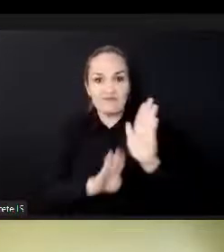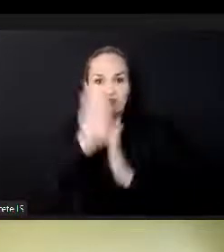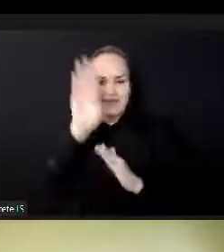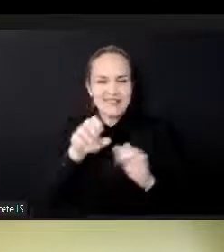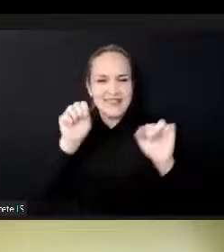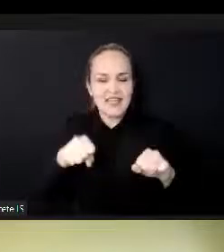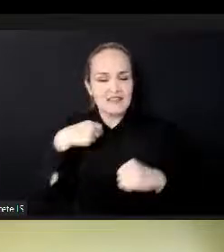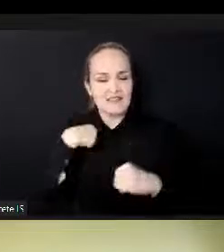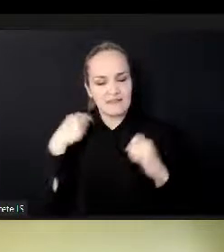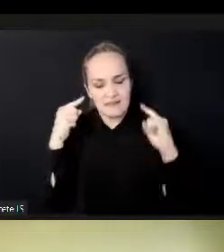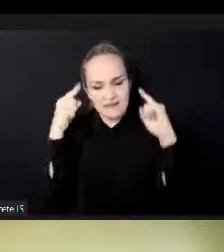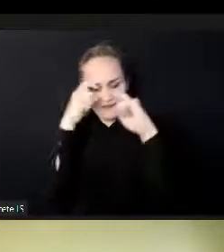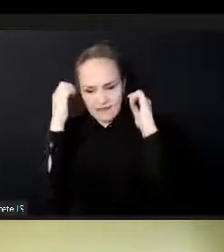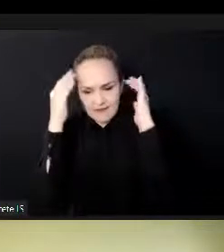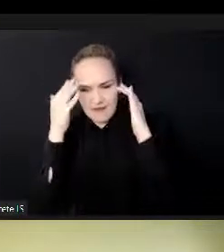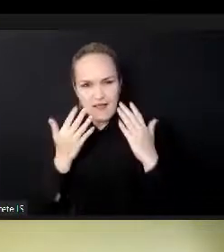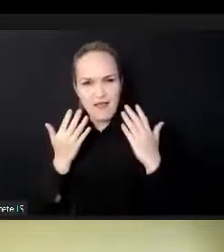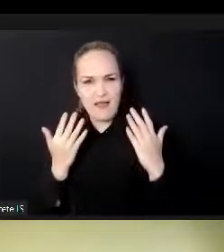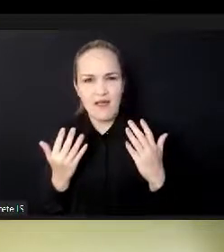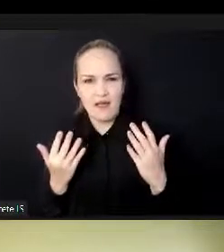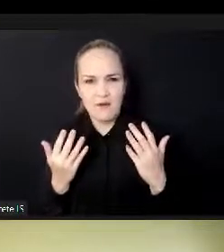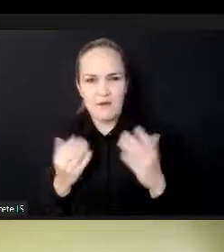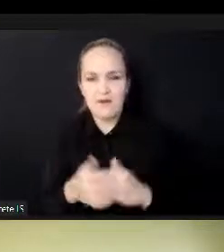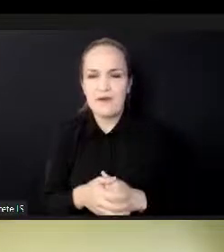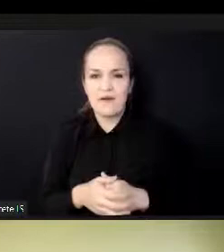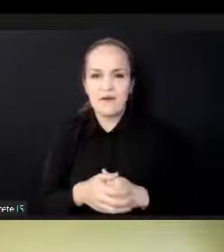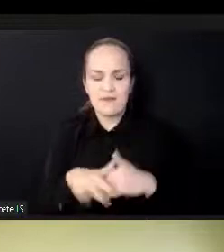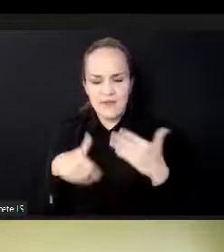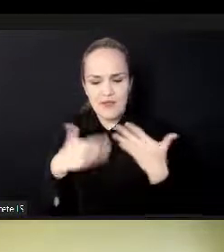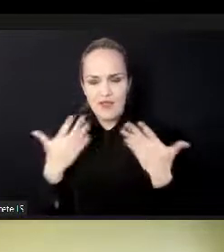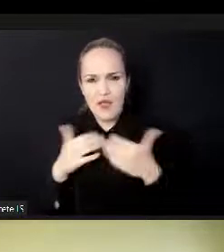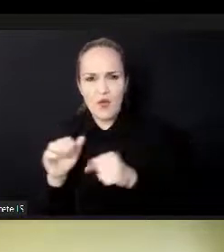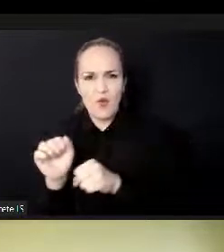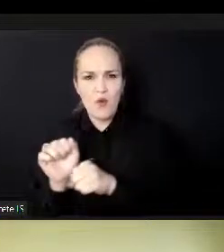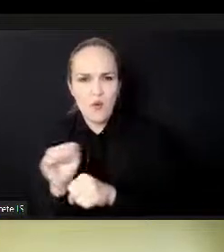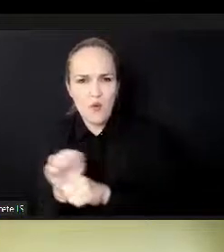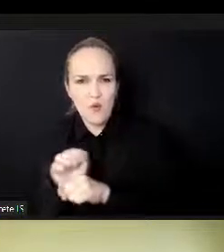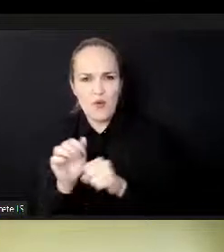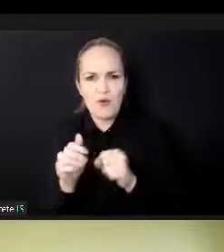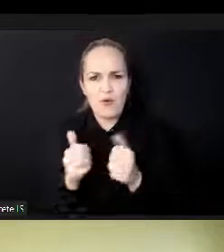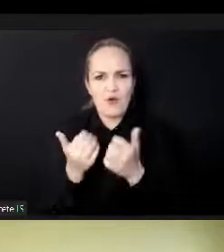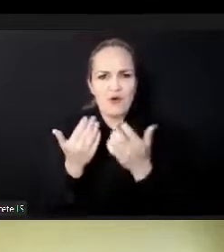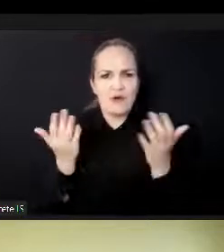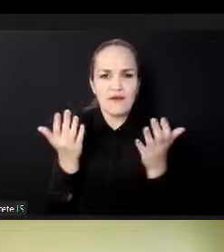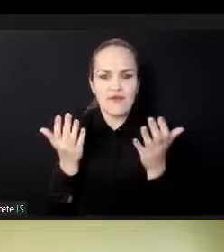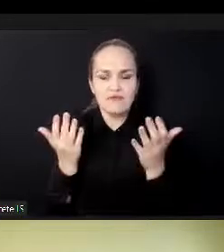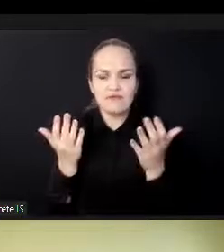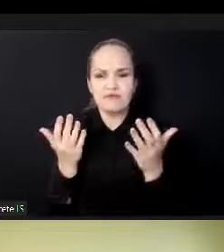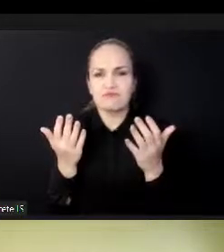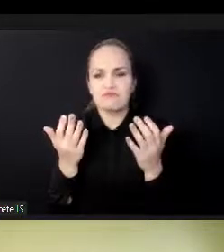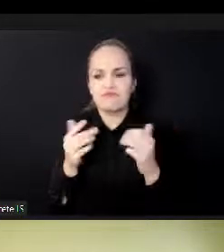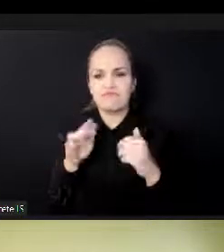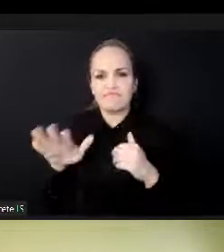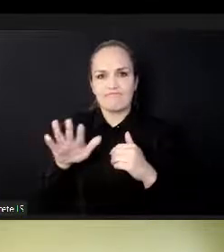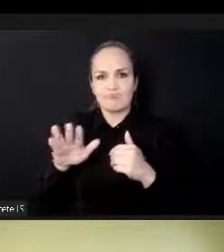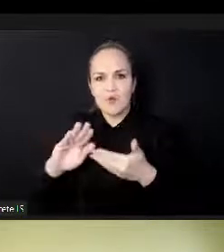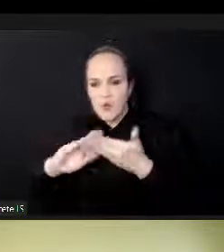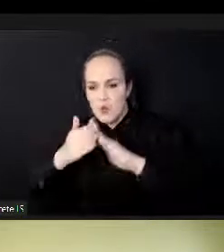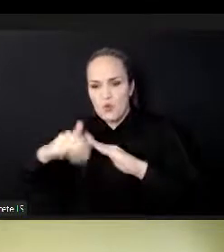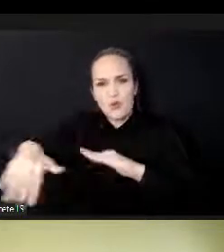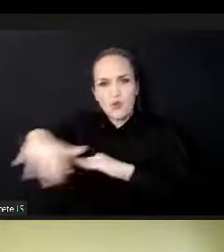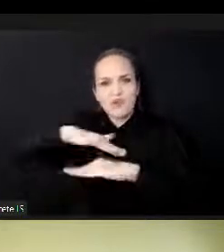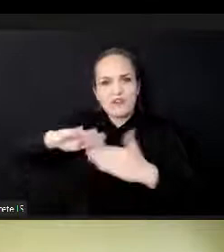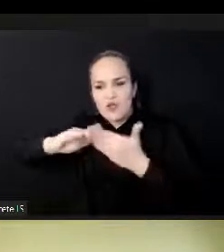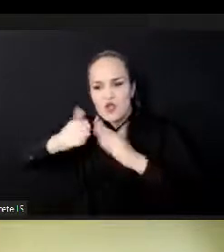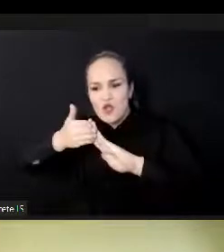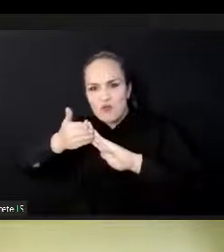work better with states? How do we work better with local communities in order to drive development for, for, for, for